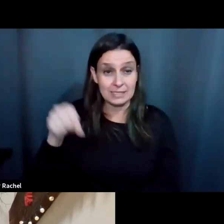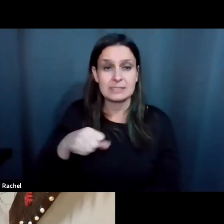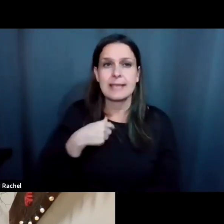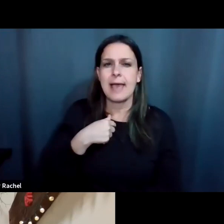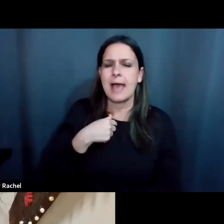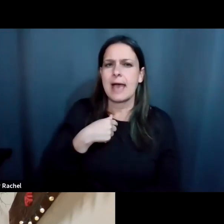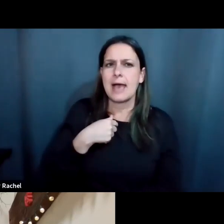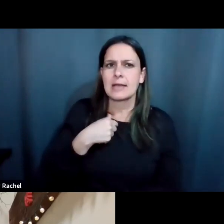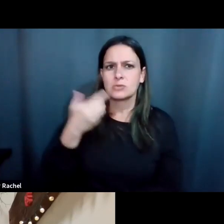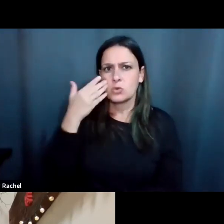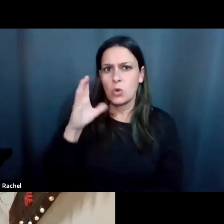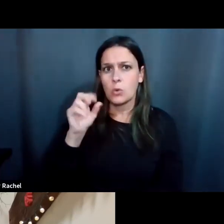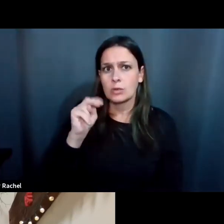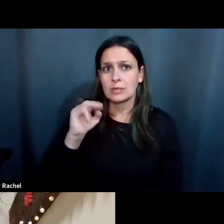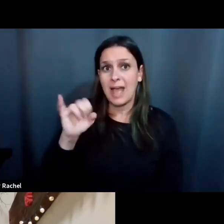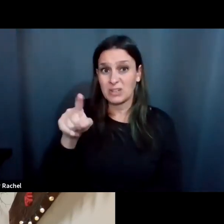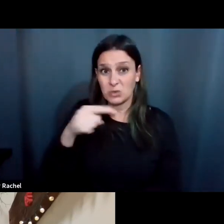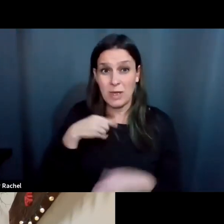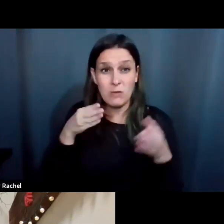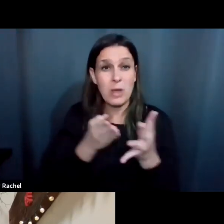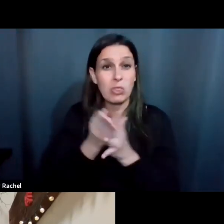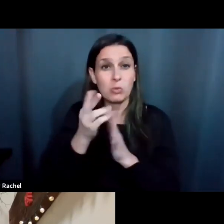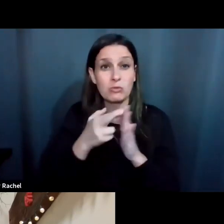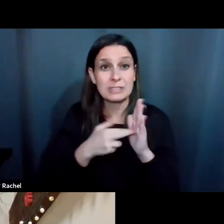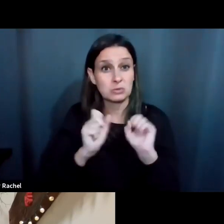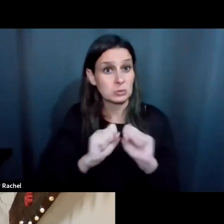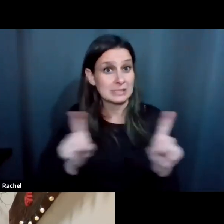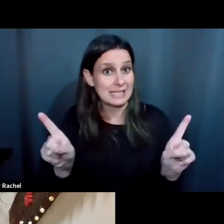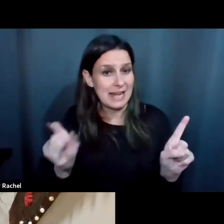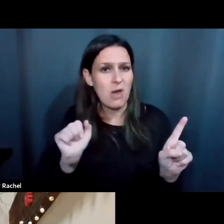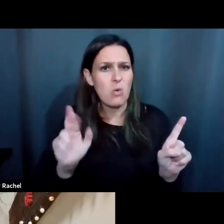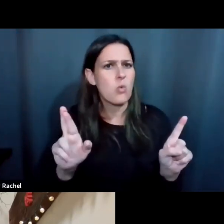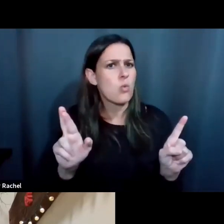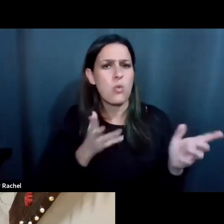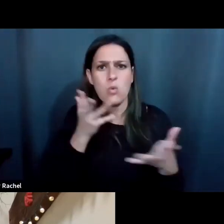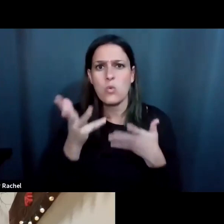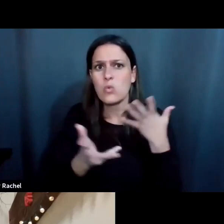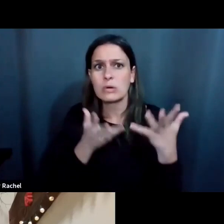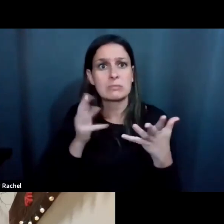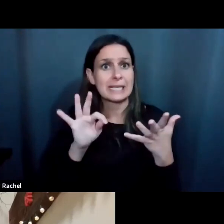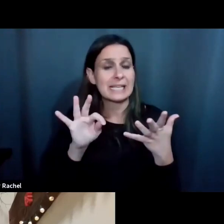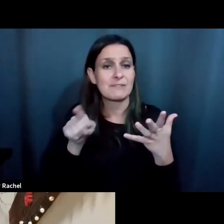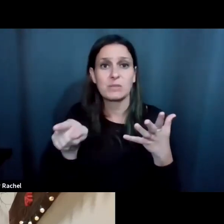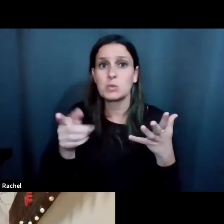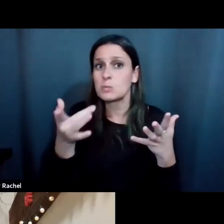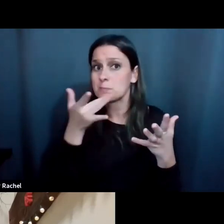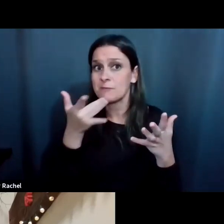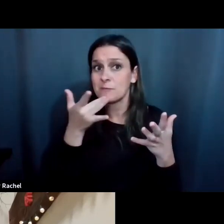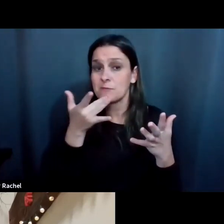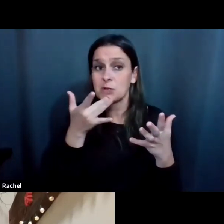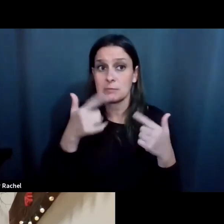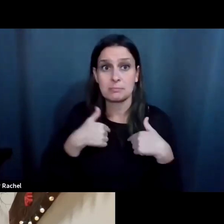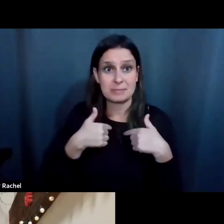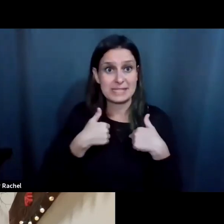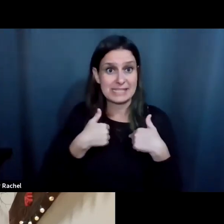I don't know, Connie, if you have a way through the registration to send that out to folks. Or if you would like, um, me